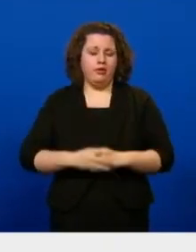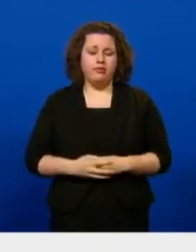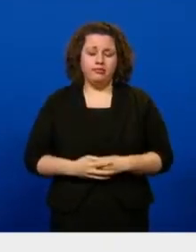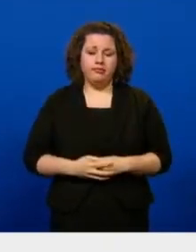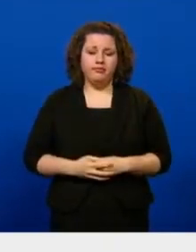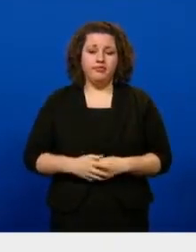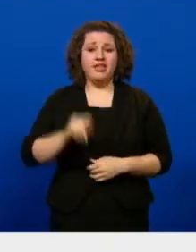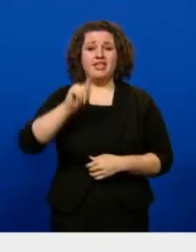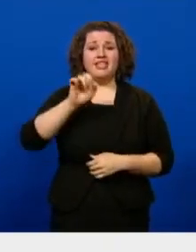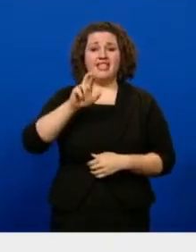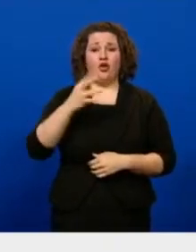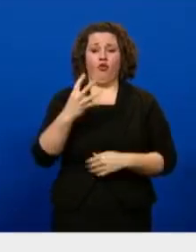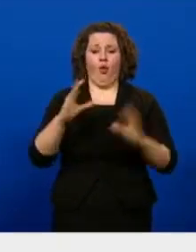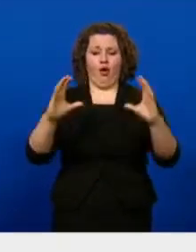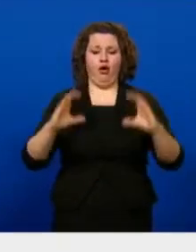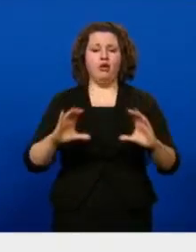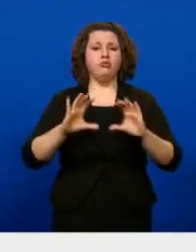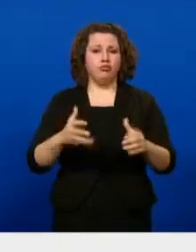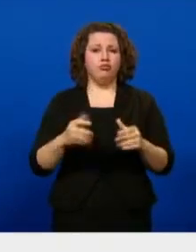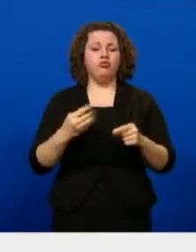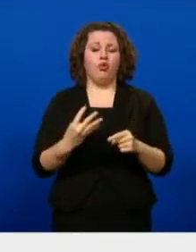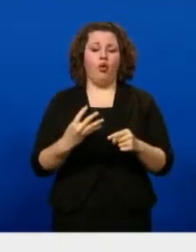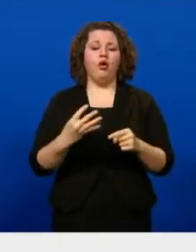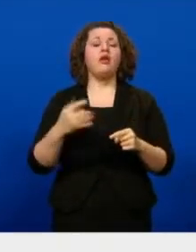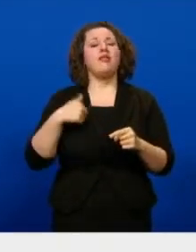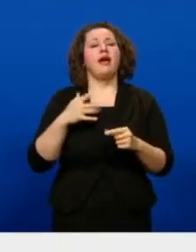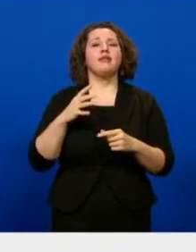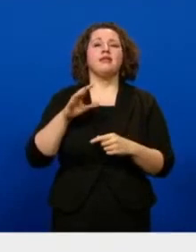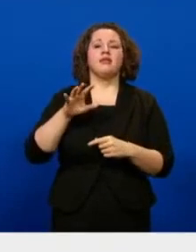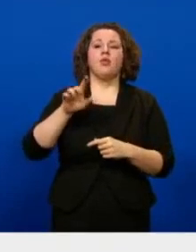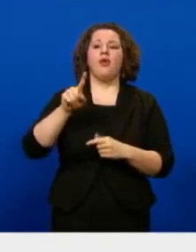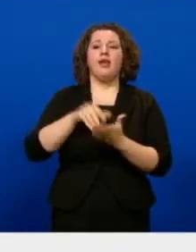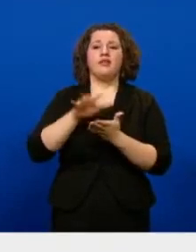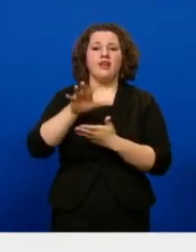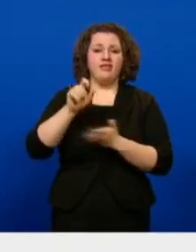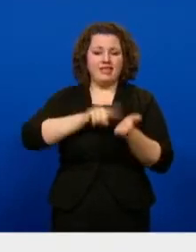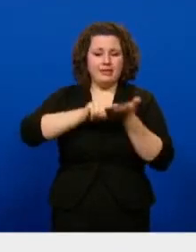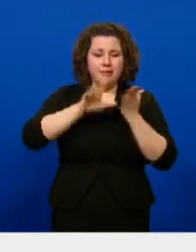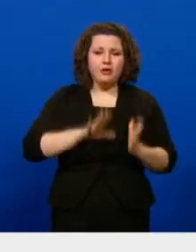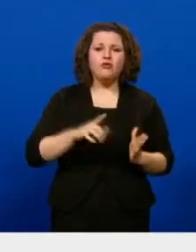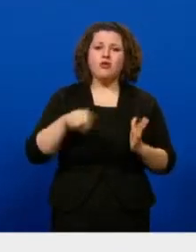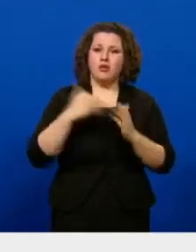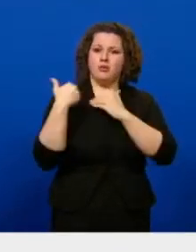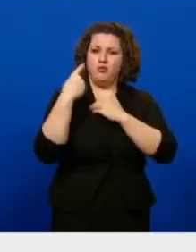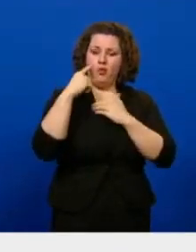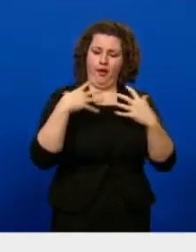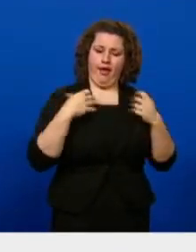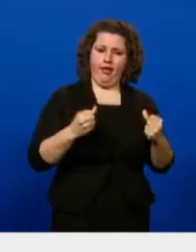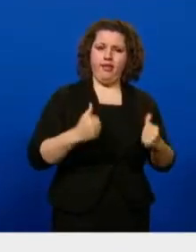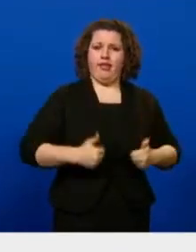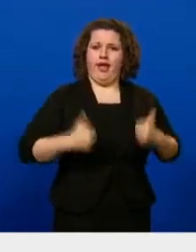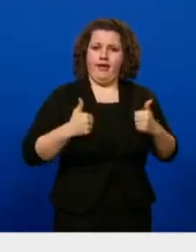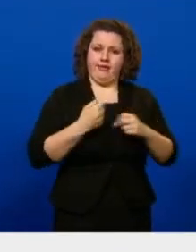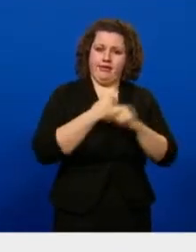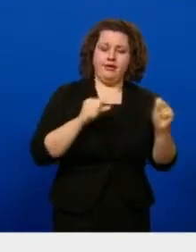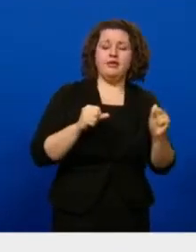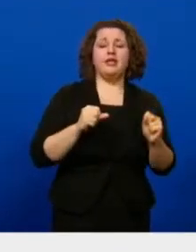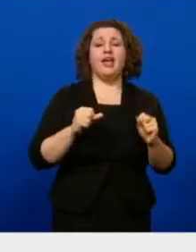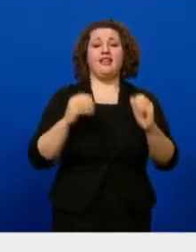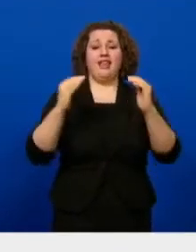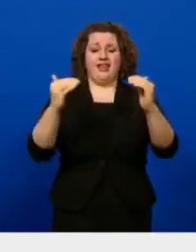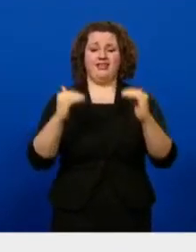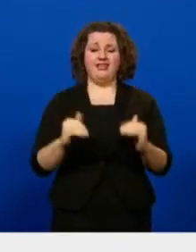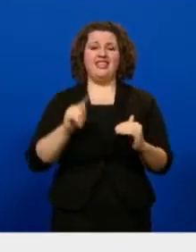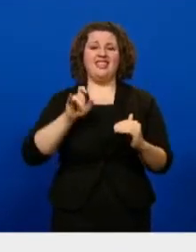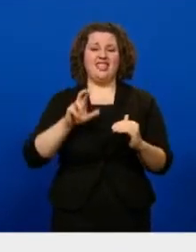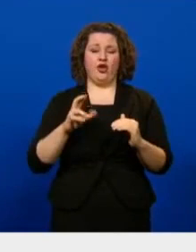Tier 4 includes 1,500 inspectors responsible for health, life, and safety. And Tier 5